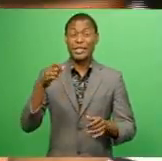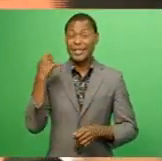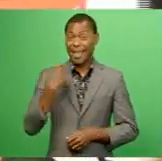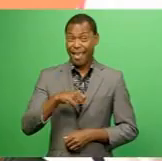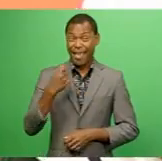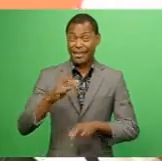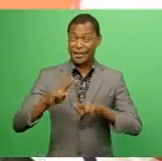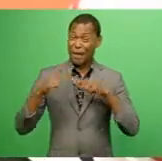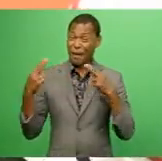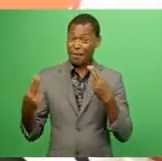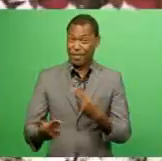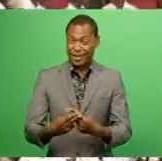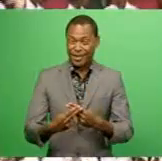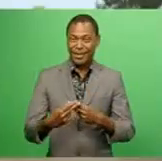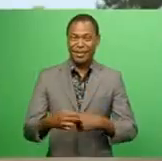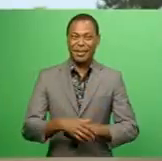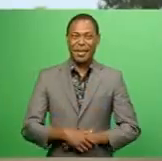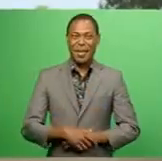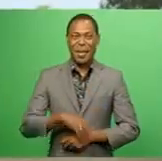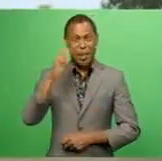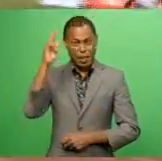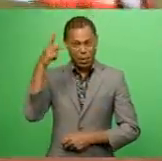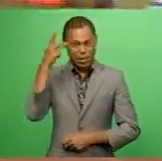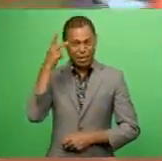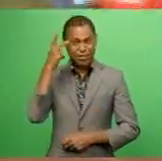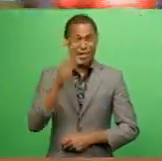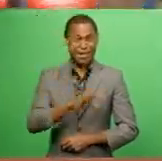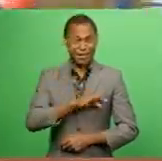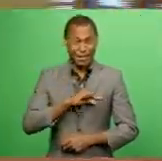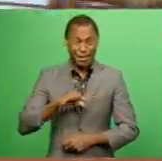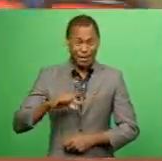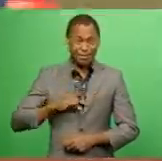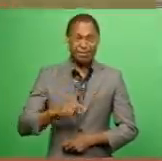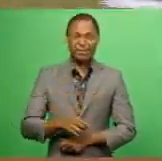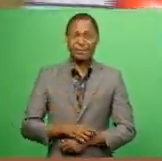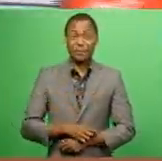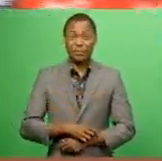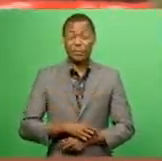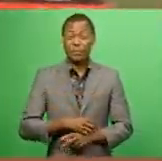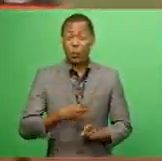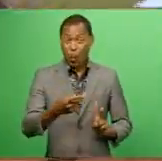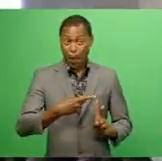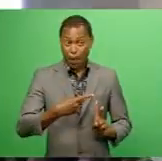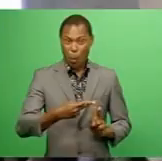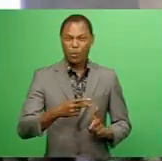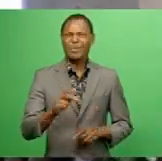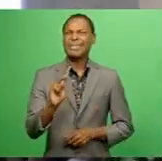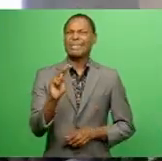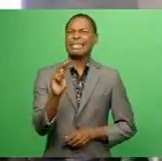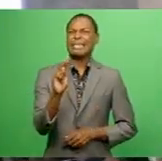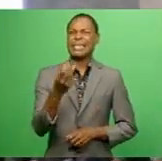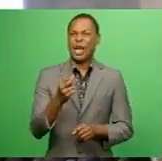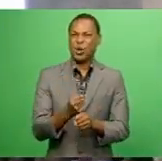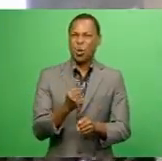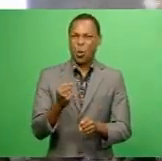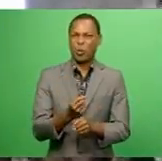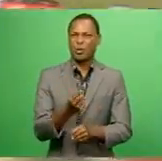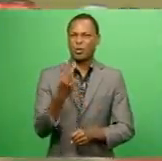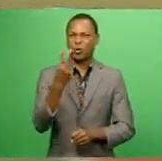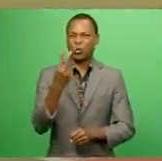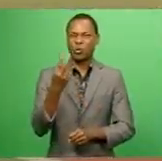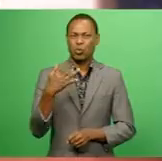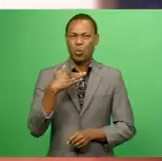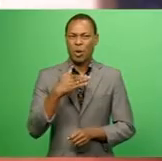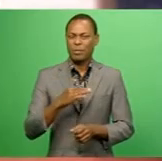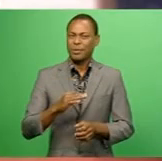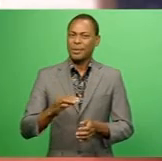They support us. Please call and ask that. Salo and Navunga won their second gold medals, respectively, in the 200 meters